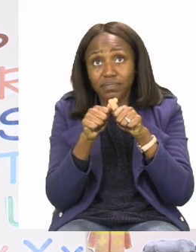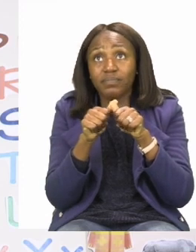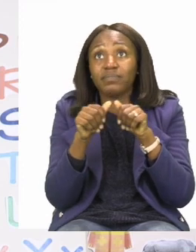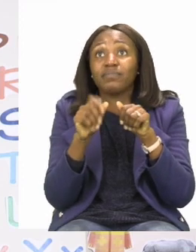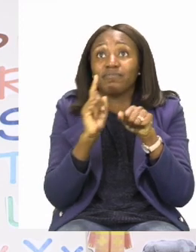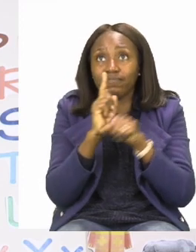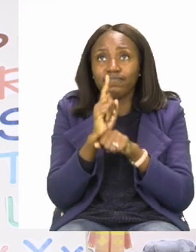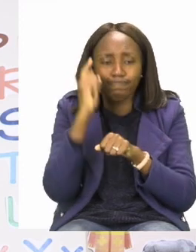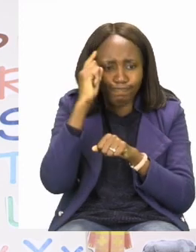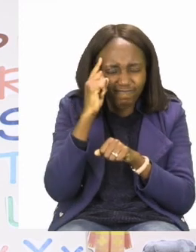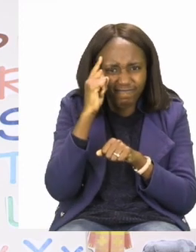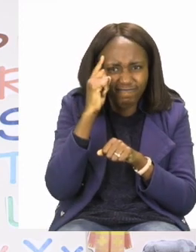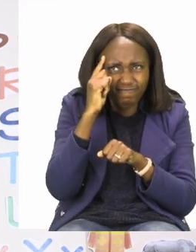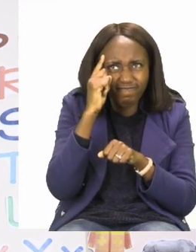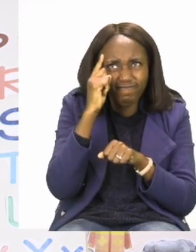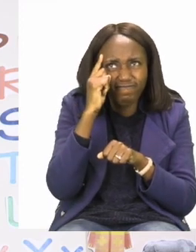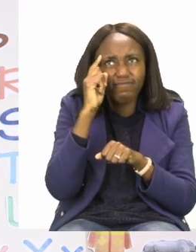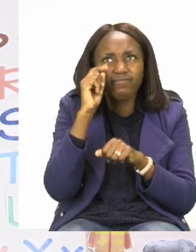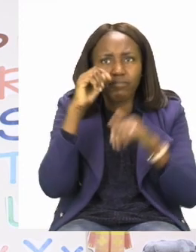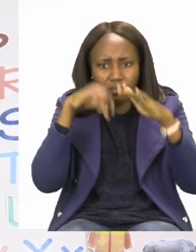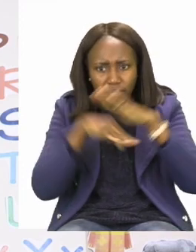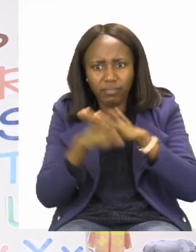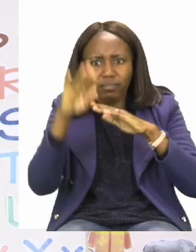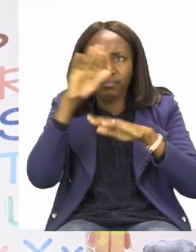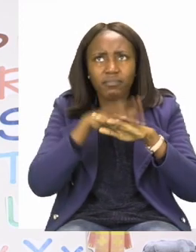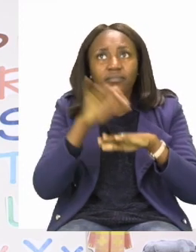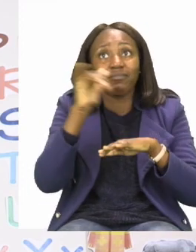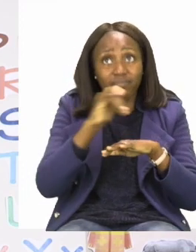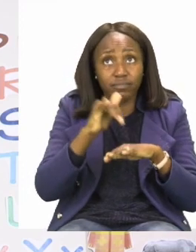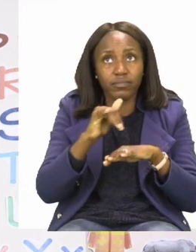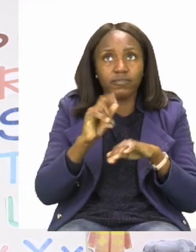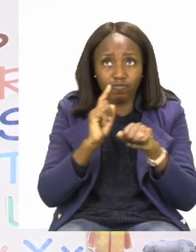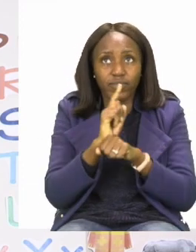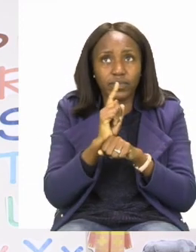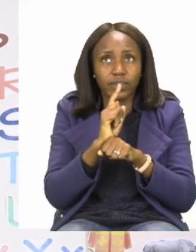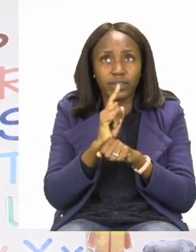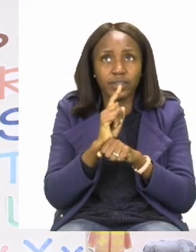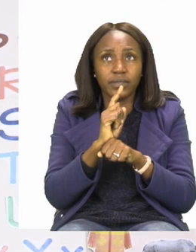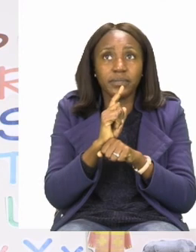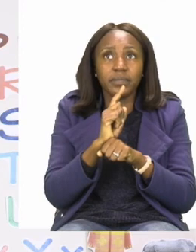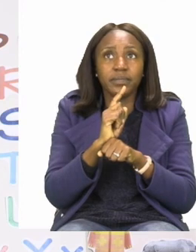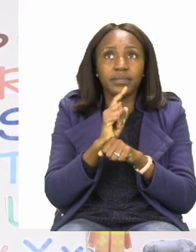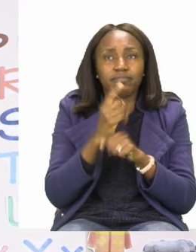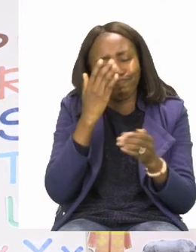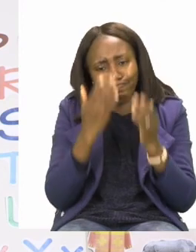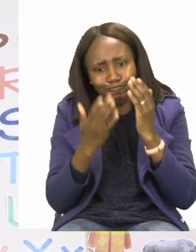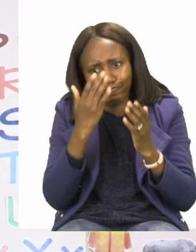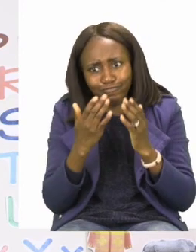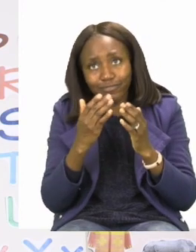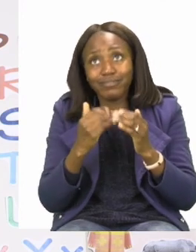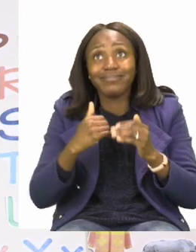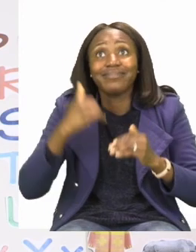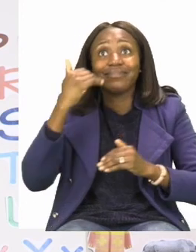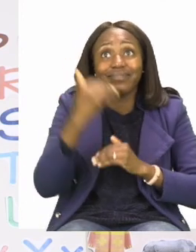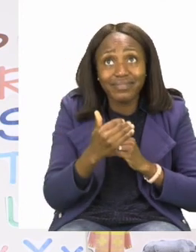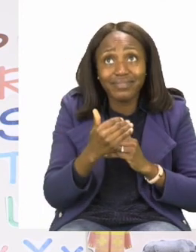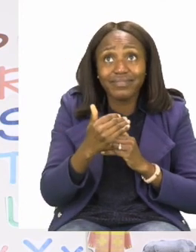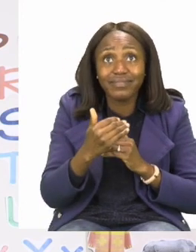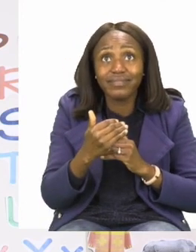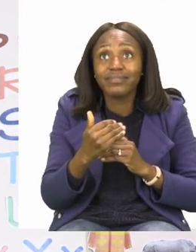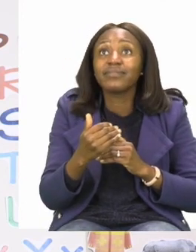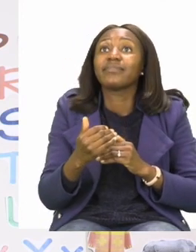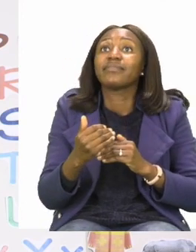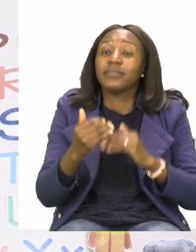to say without doing the experiment, what something will do. So, afterwards, you now need to say what actually